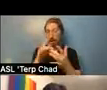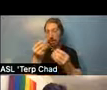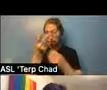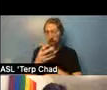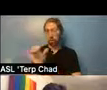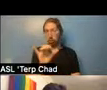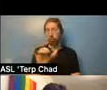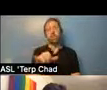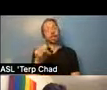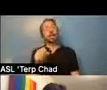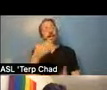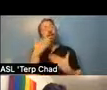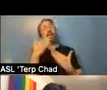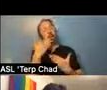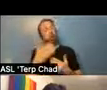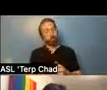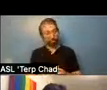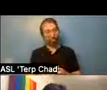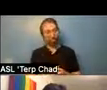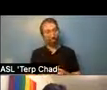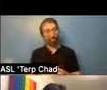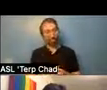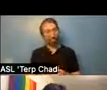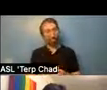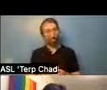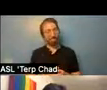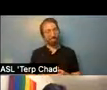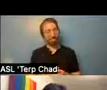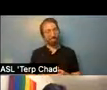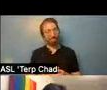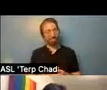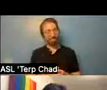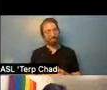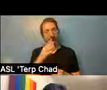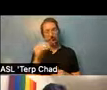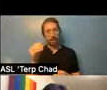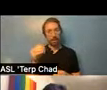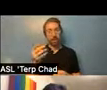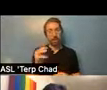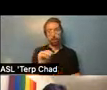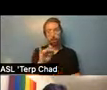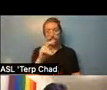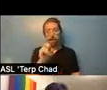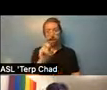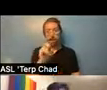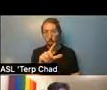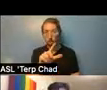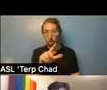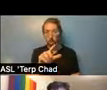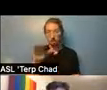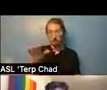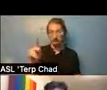thanks. Thanks for everything. And, uh, did you want to say anything, Michael or Kat, before we finish